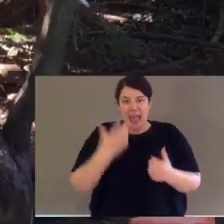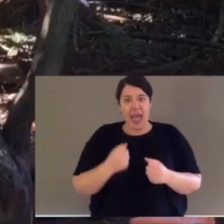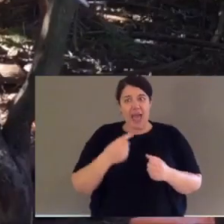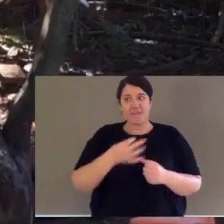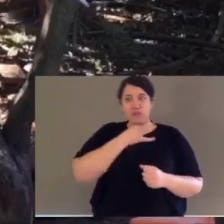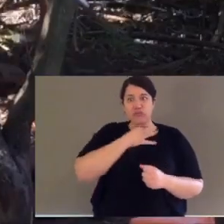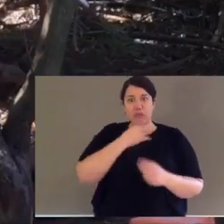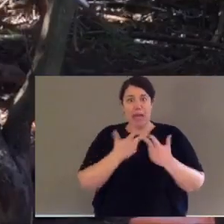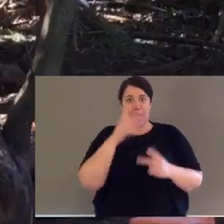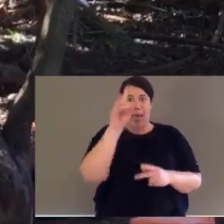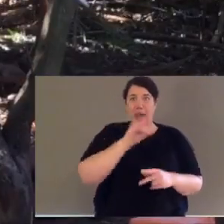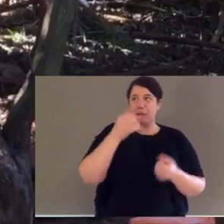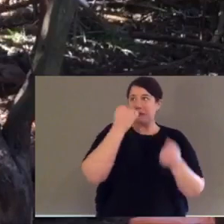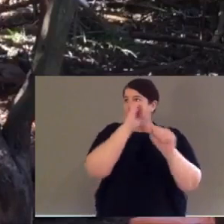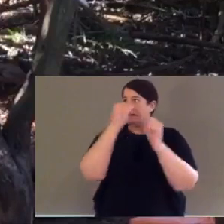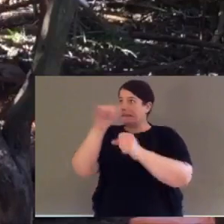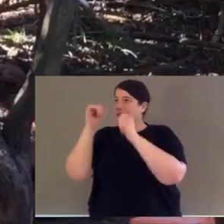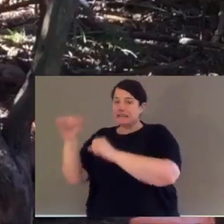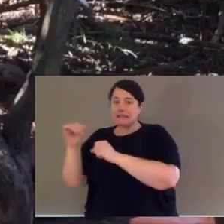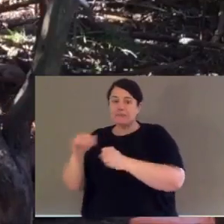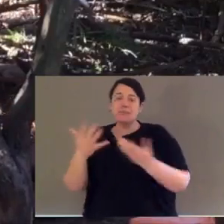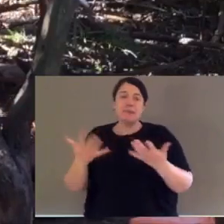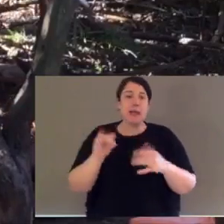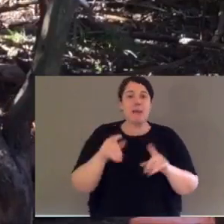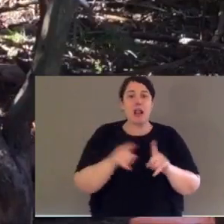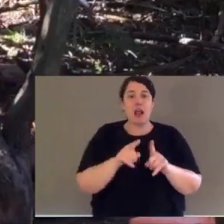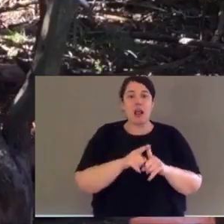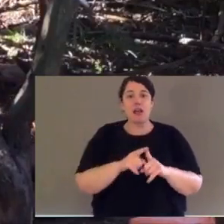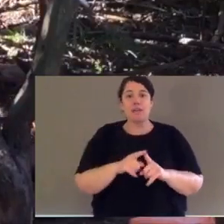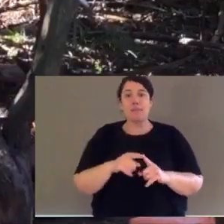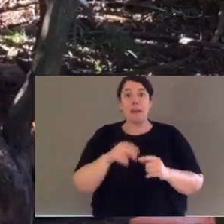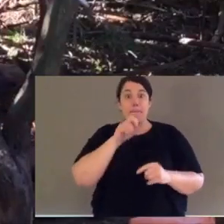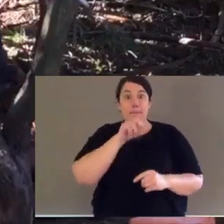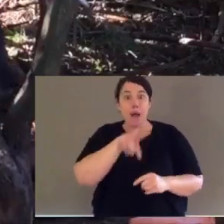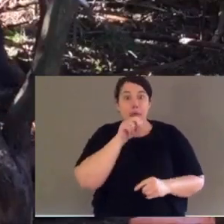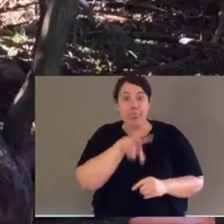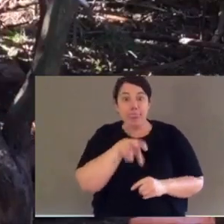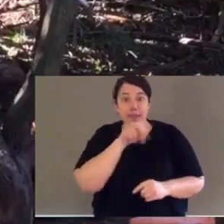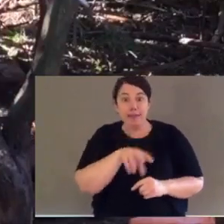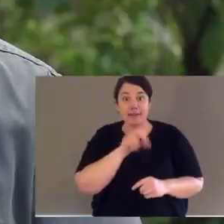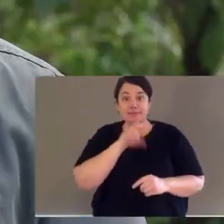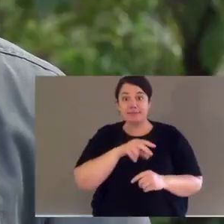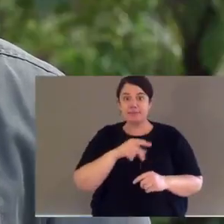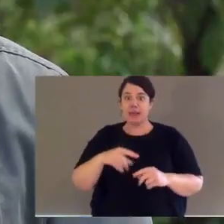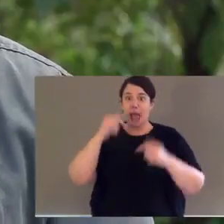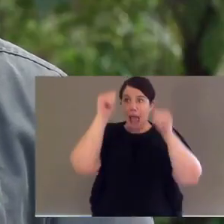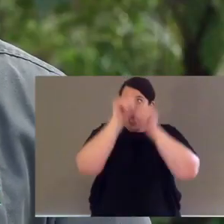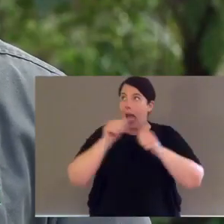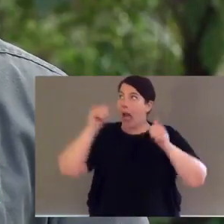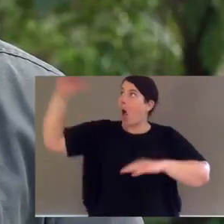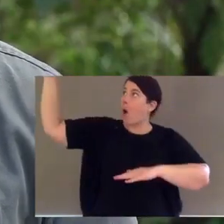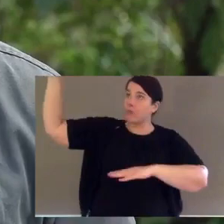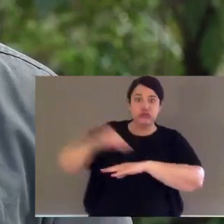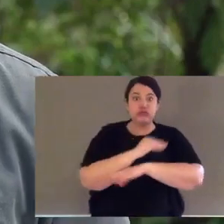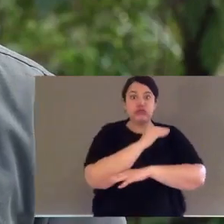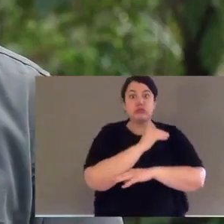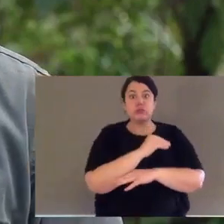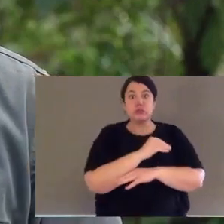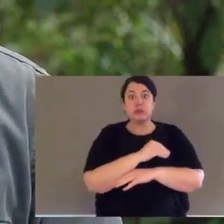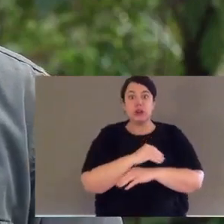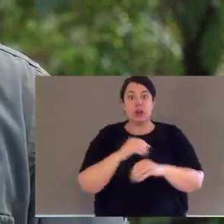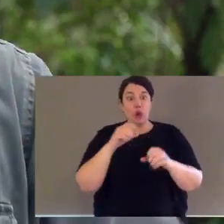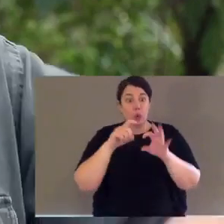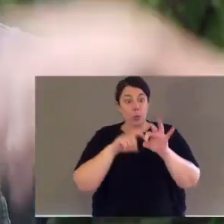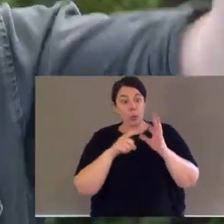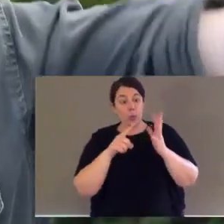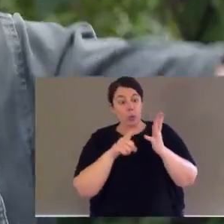Palmer wallabies also have native predators, but they've dealt with them for millions of years. But those native predators could be a diamond python,